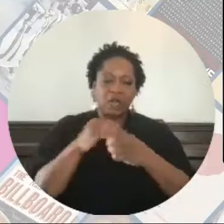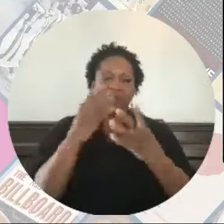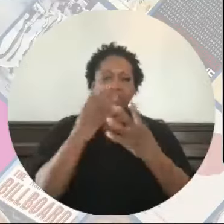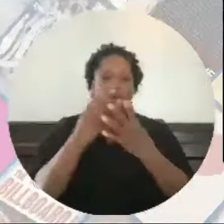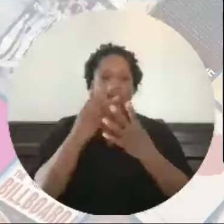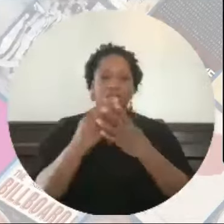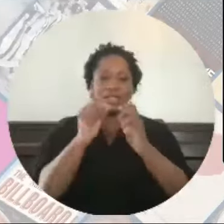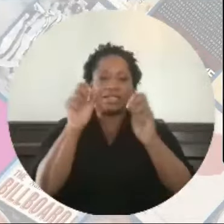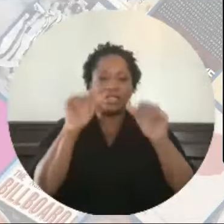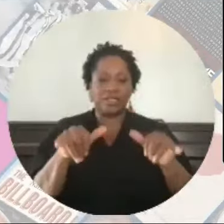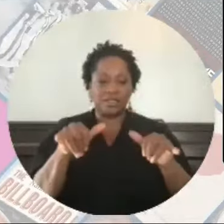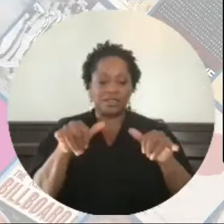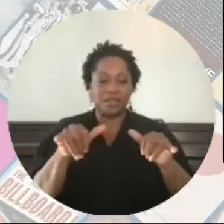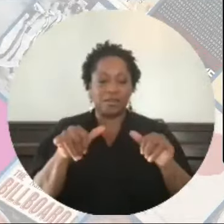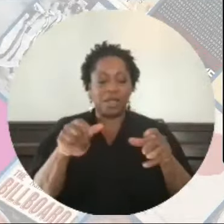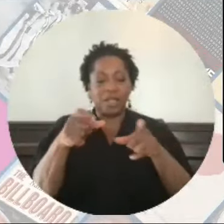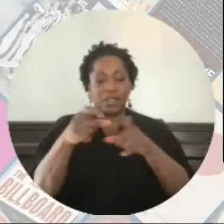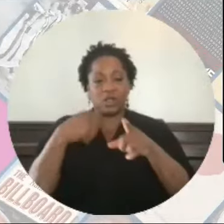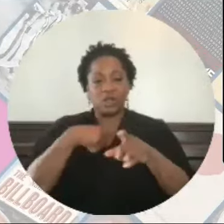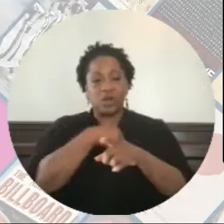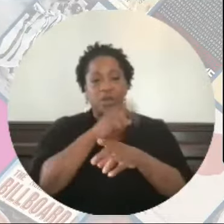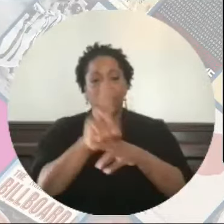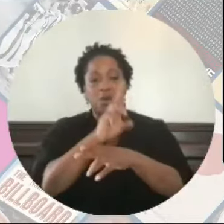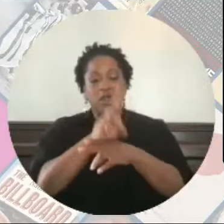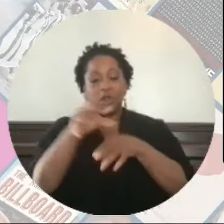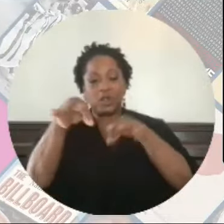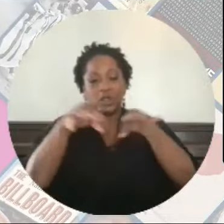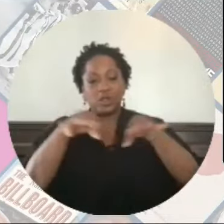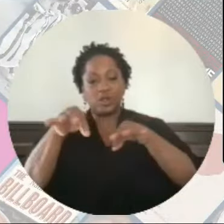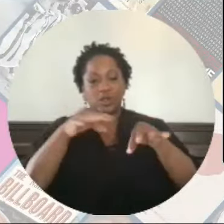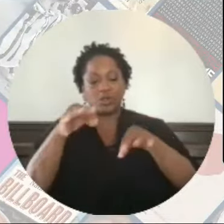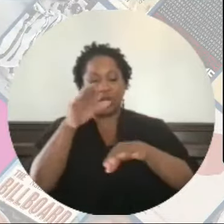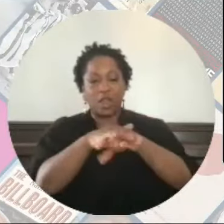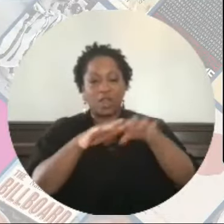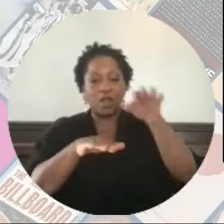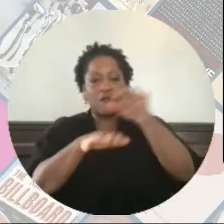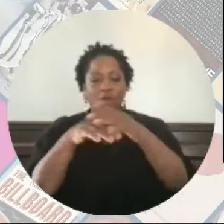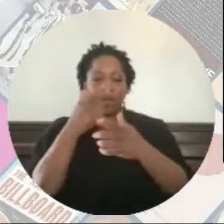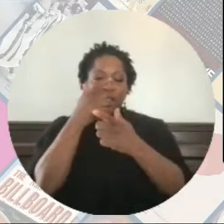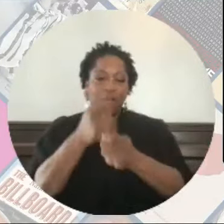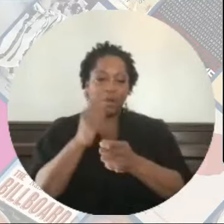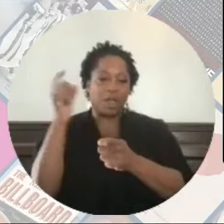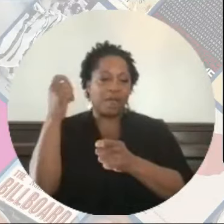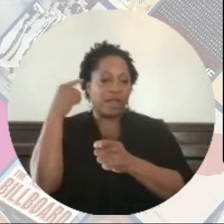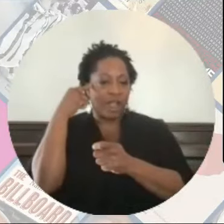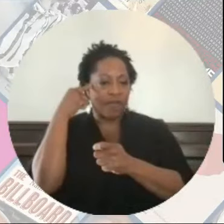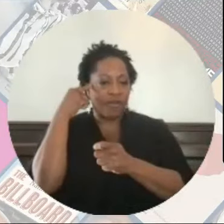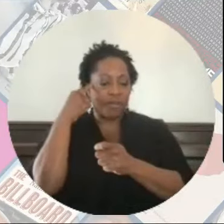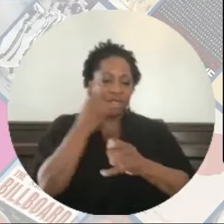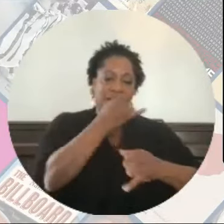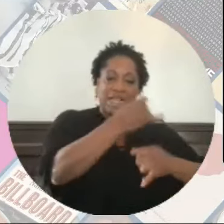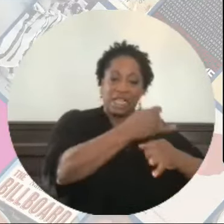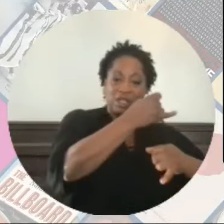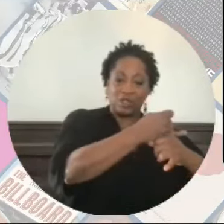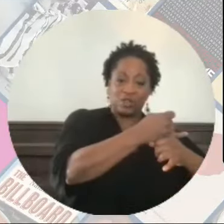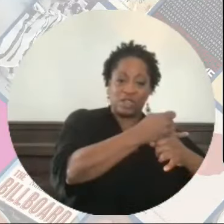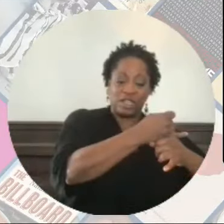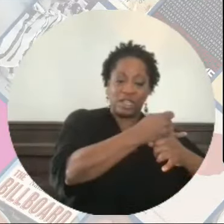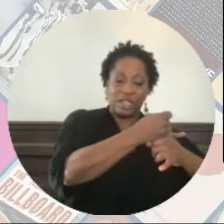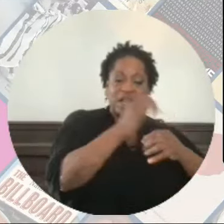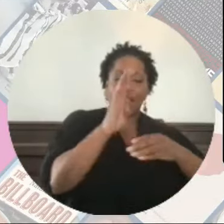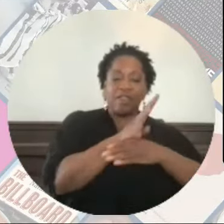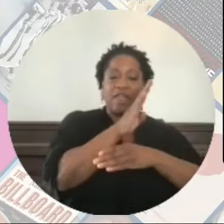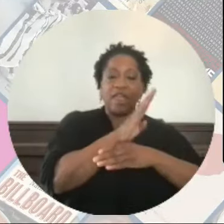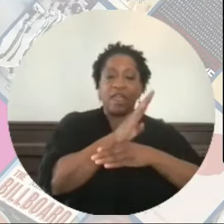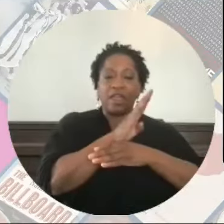complex, it's a term that we use to describe the overlapping interests of government and industry that